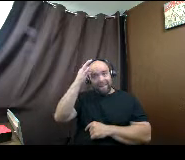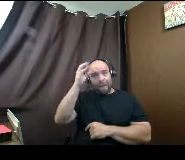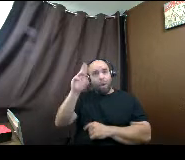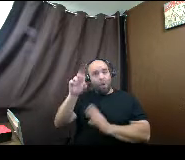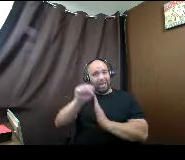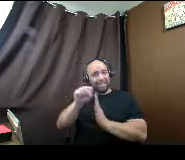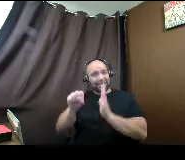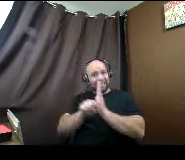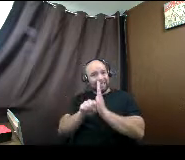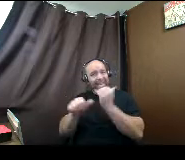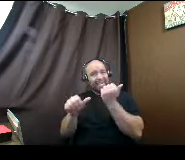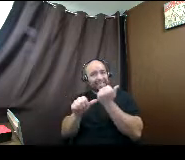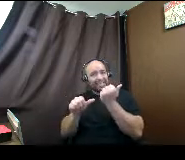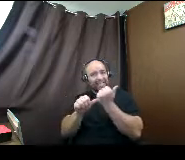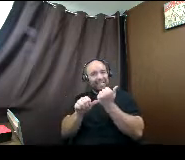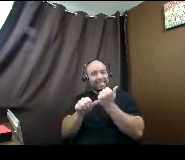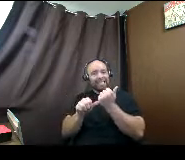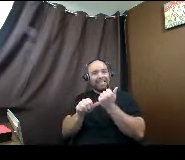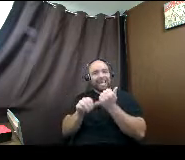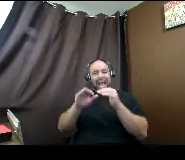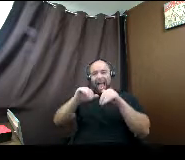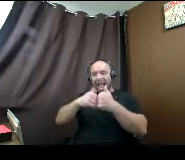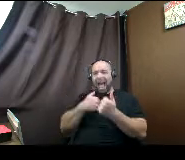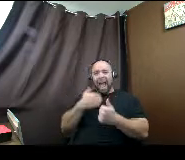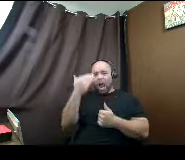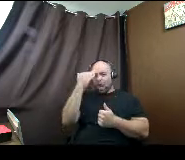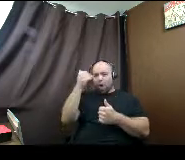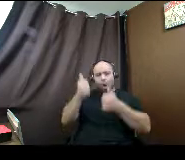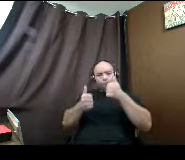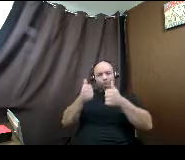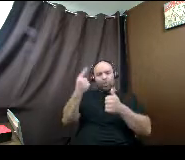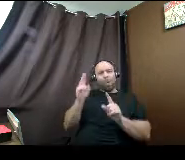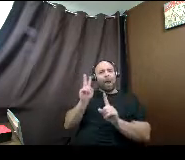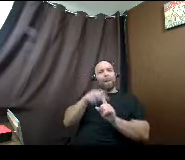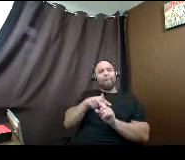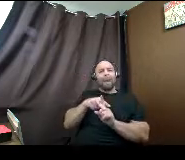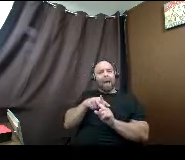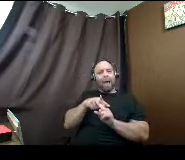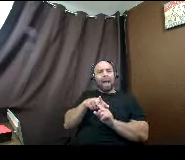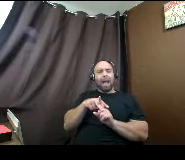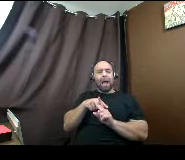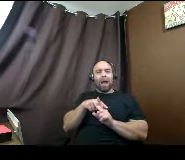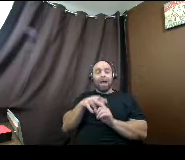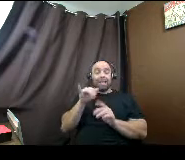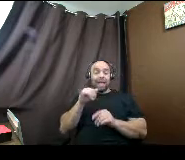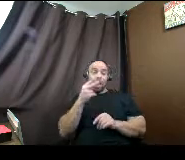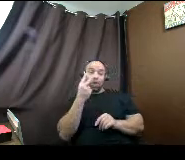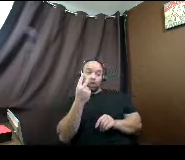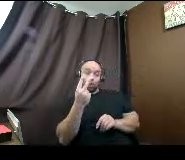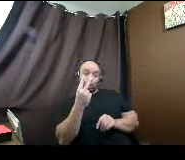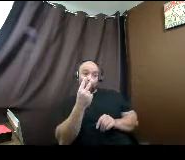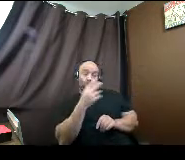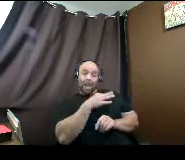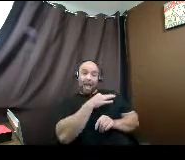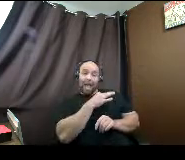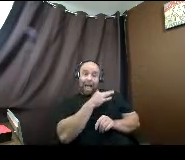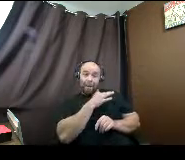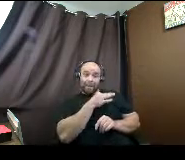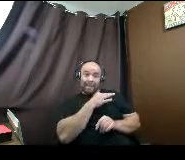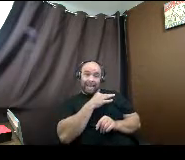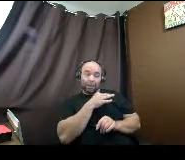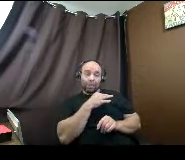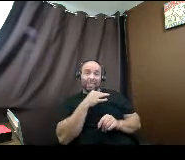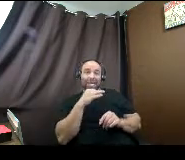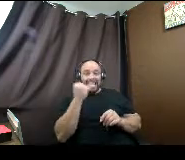How do I know which one I should apply to? So the two applications, if you qualify for the FAFSA,